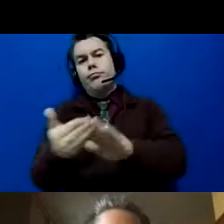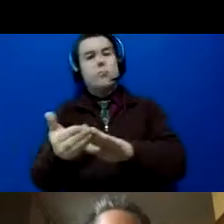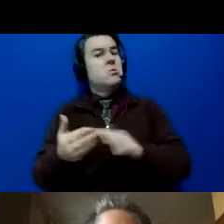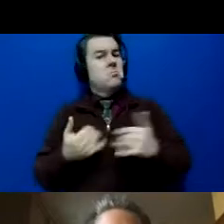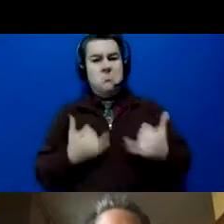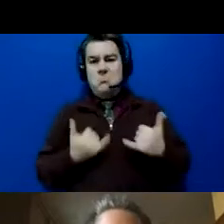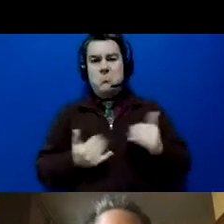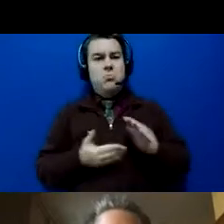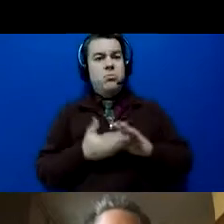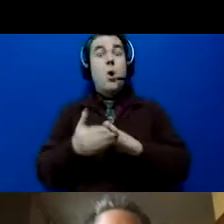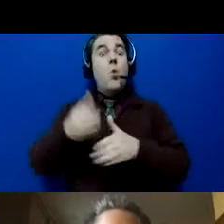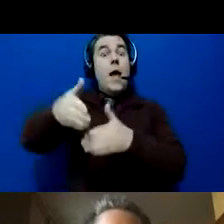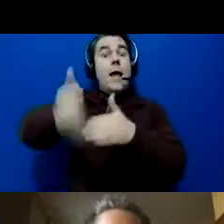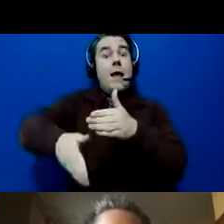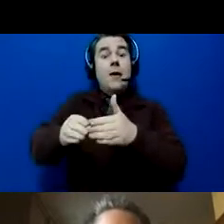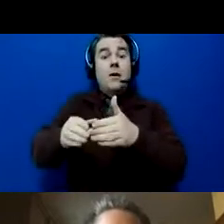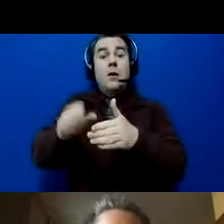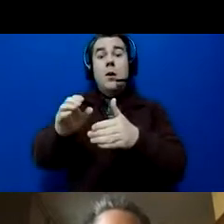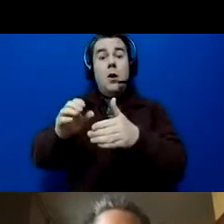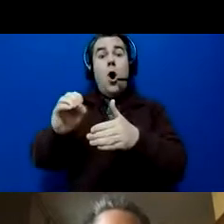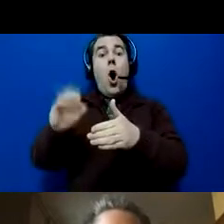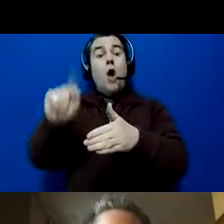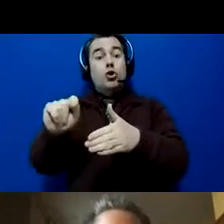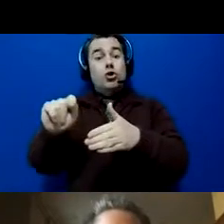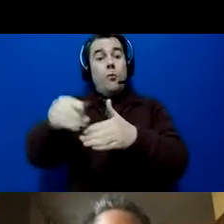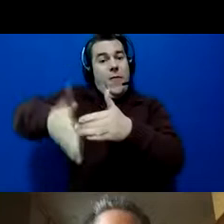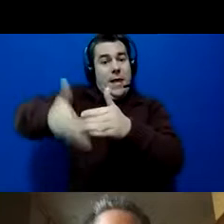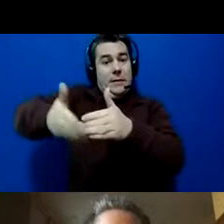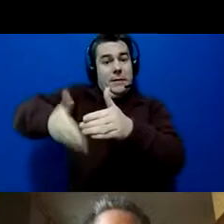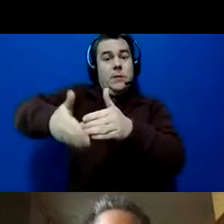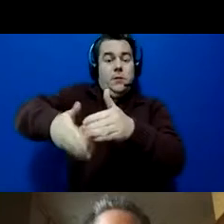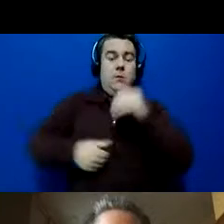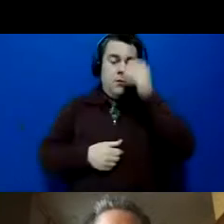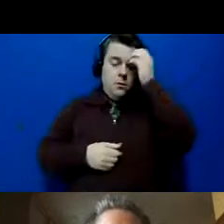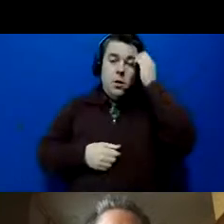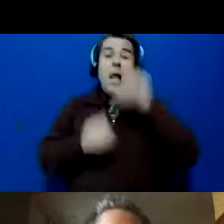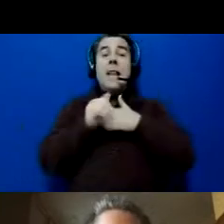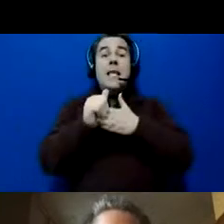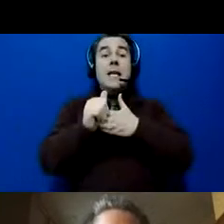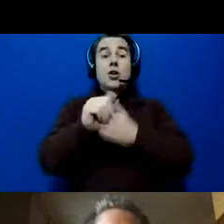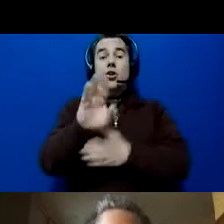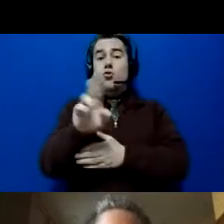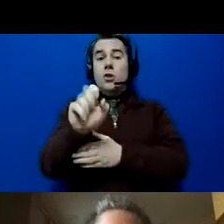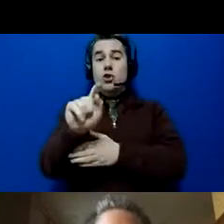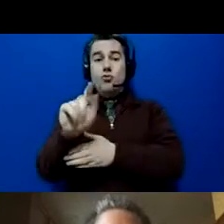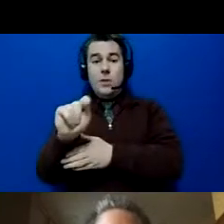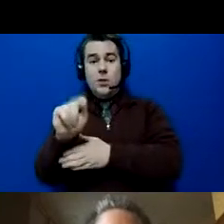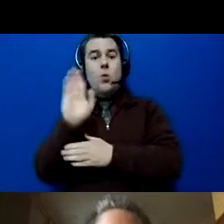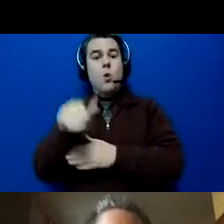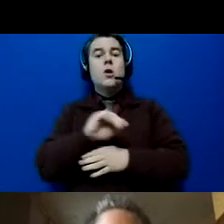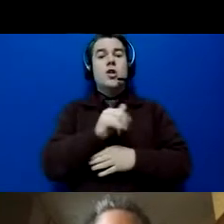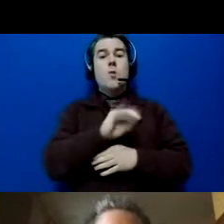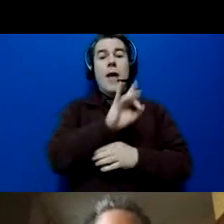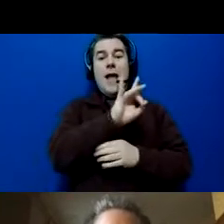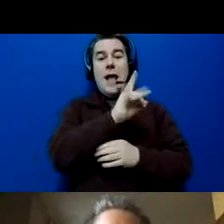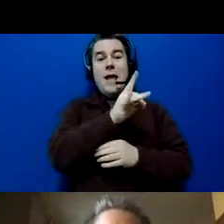now. It ends the end of October and leaders retreat this year is going to be January 8th through the 10th in